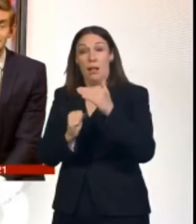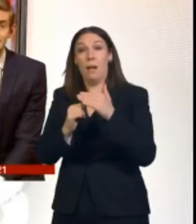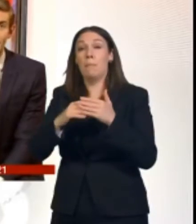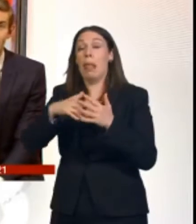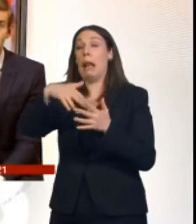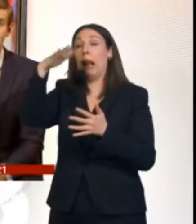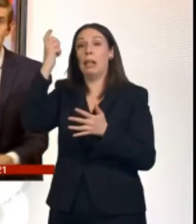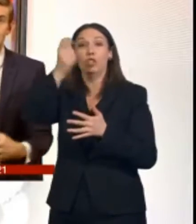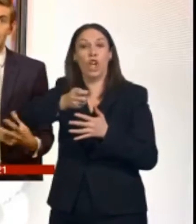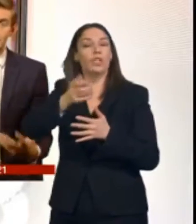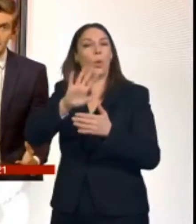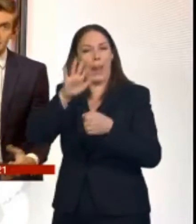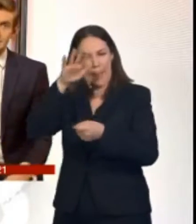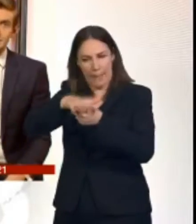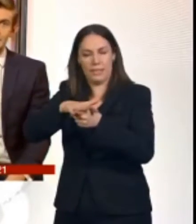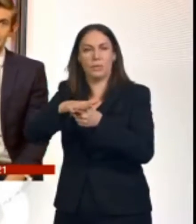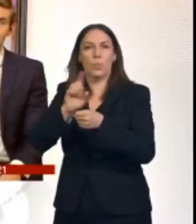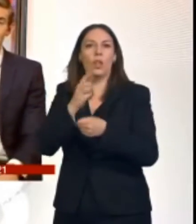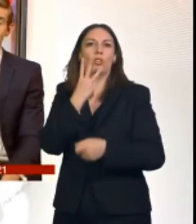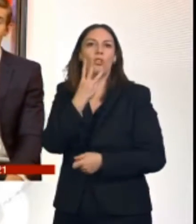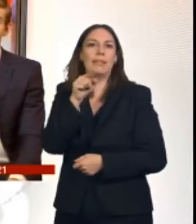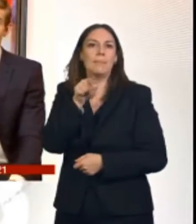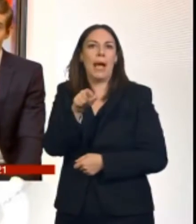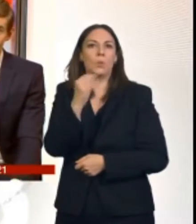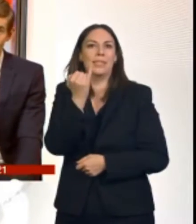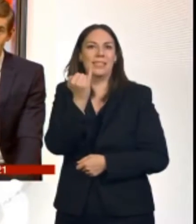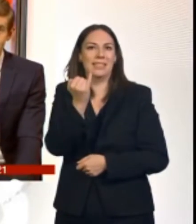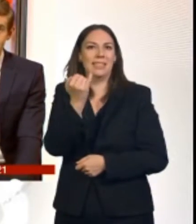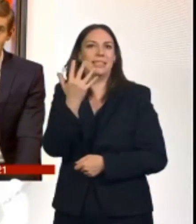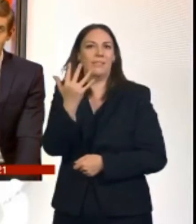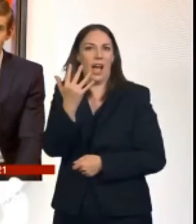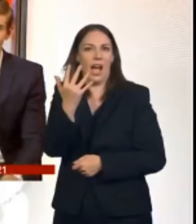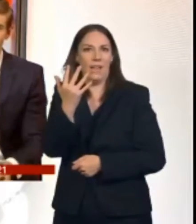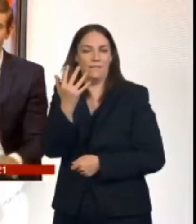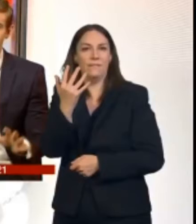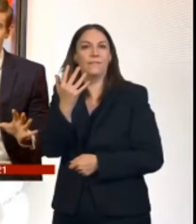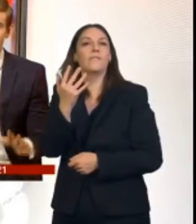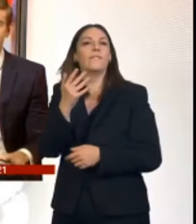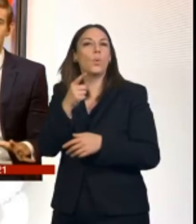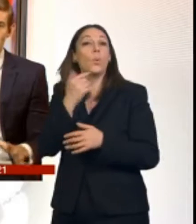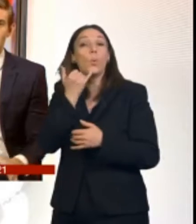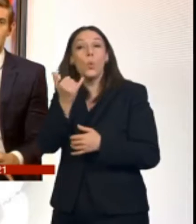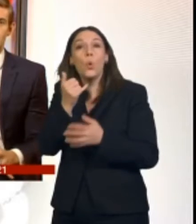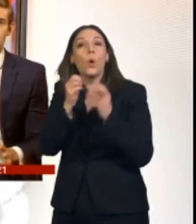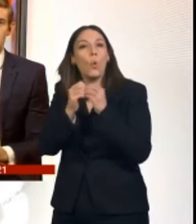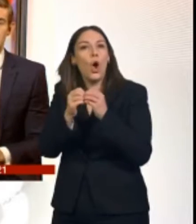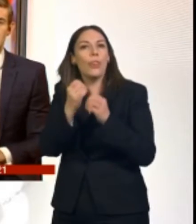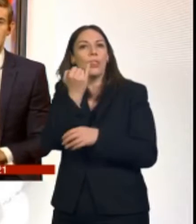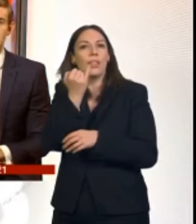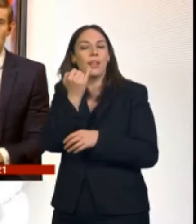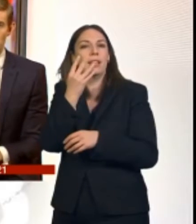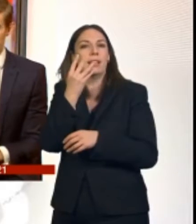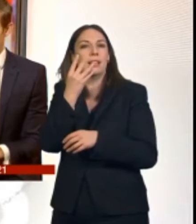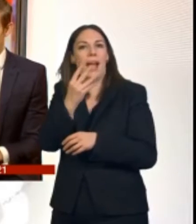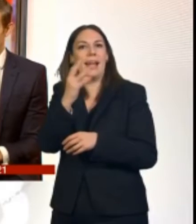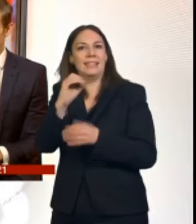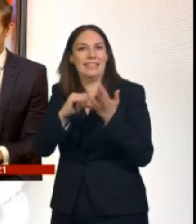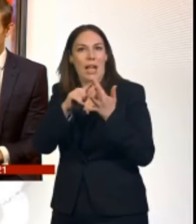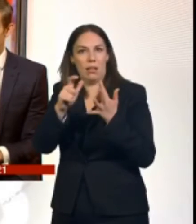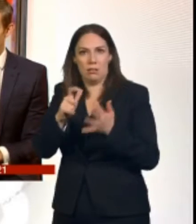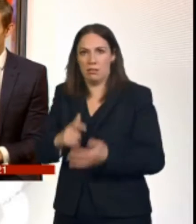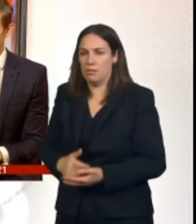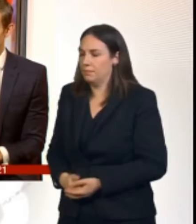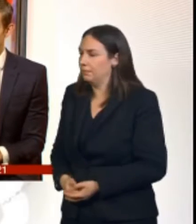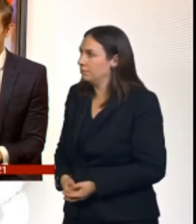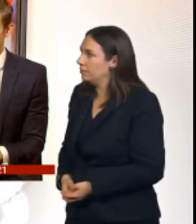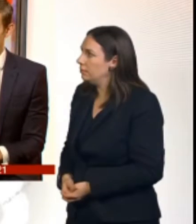.65 for the 90 second call. That compares as we said to the current astronomical price that the most popular provider.